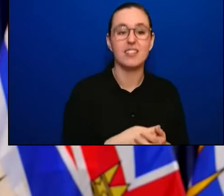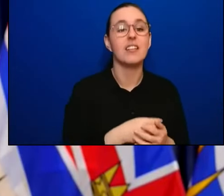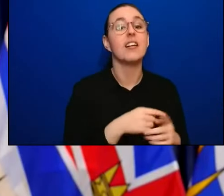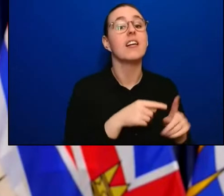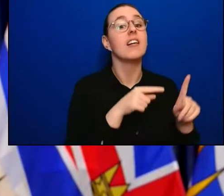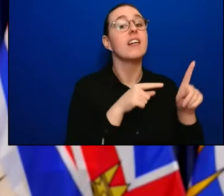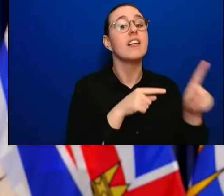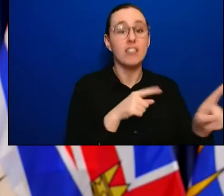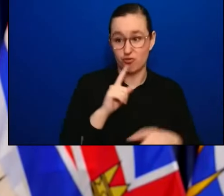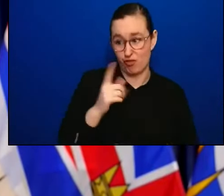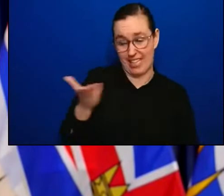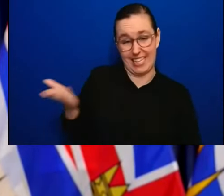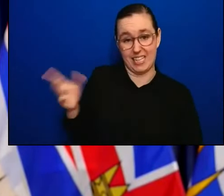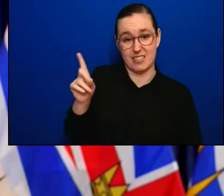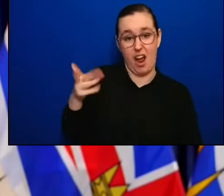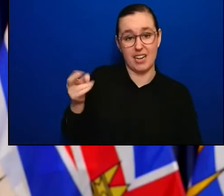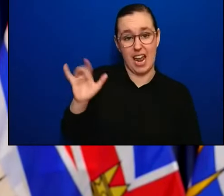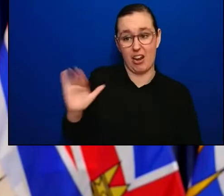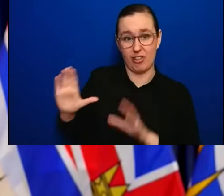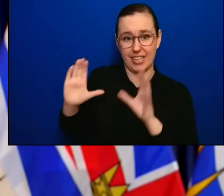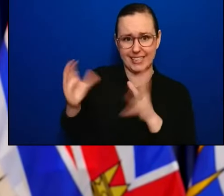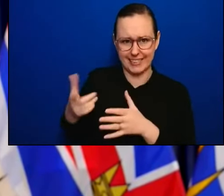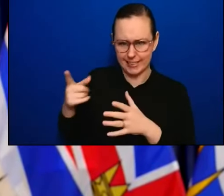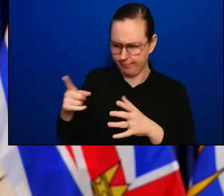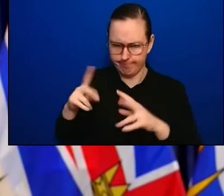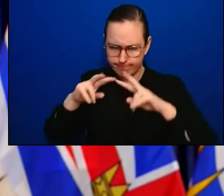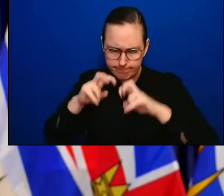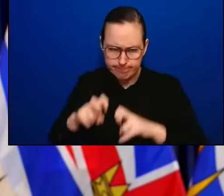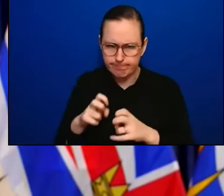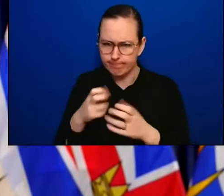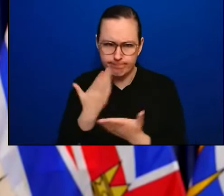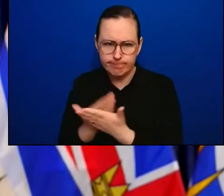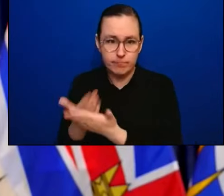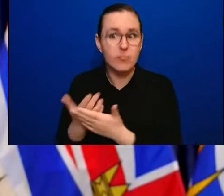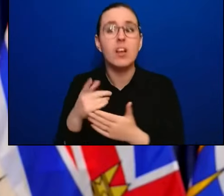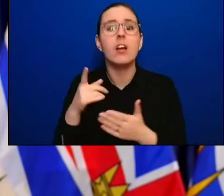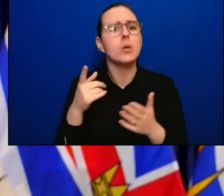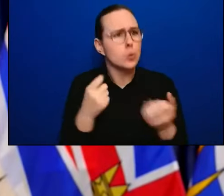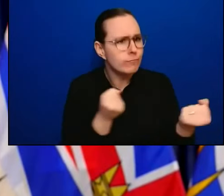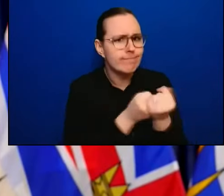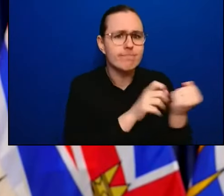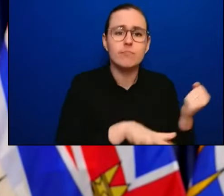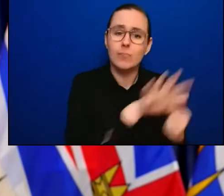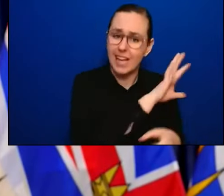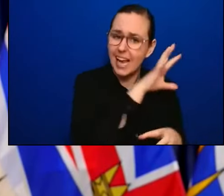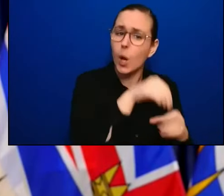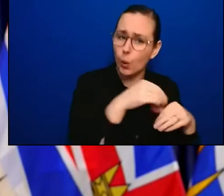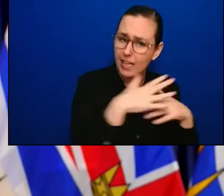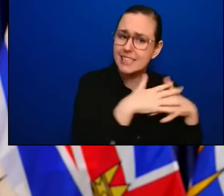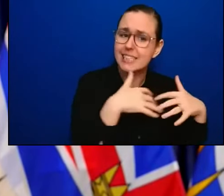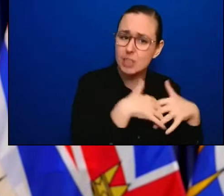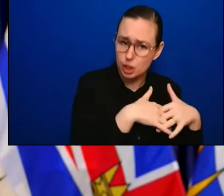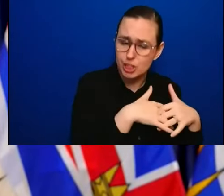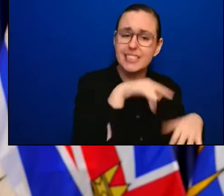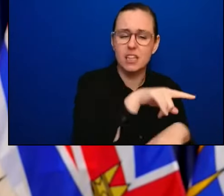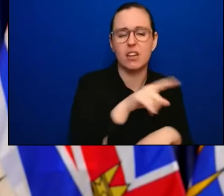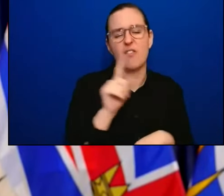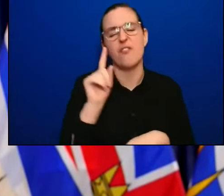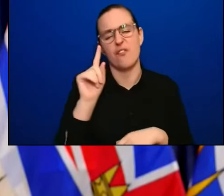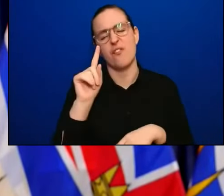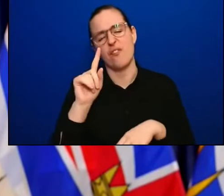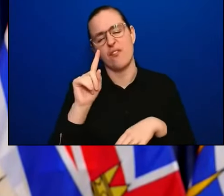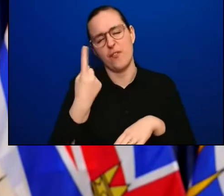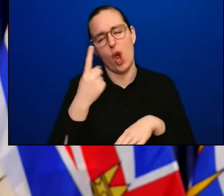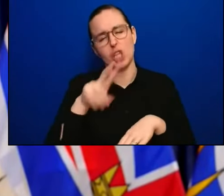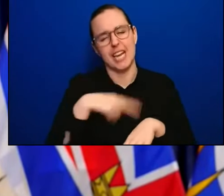and the work that has been done by the First Nations Health Authority, by Dr. Ben Smith, and Dr. Henry's office, is a demonstration of that.